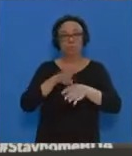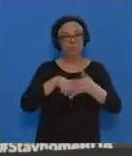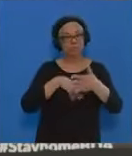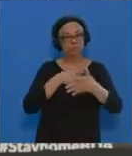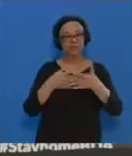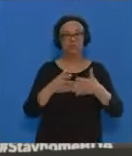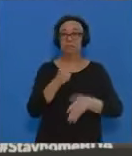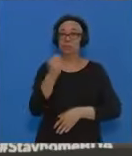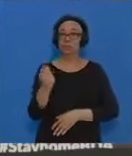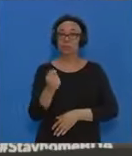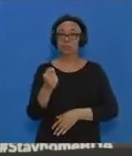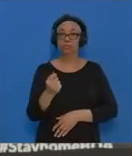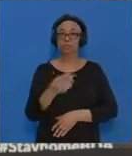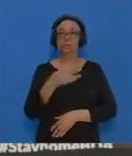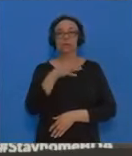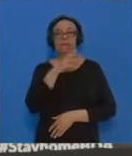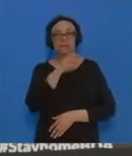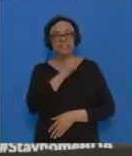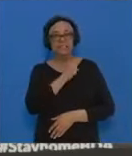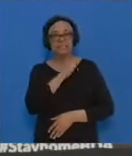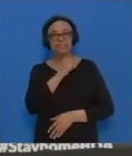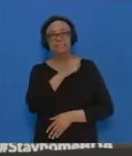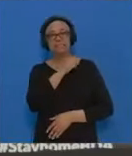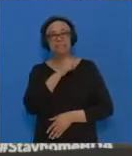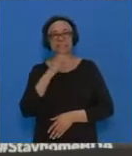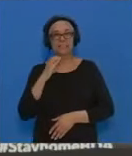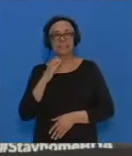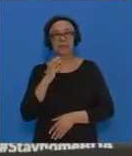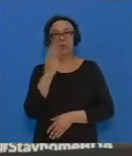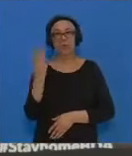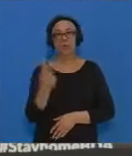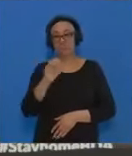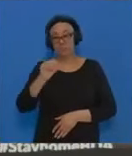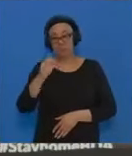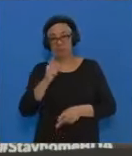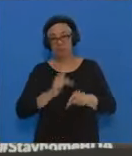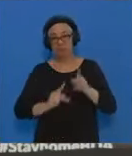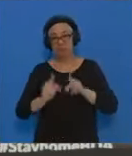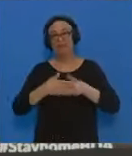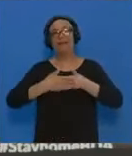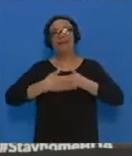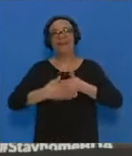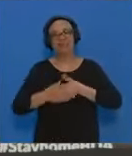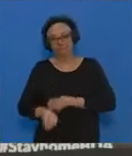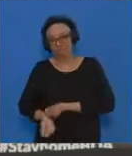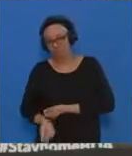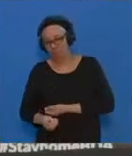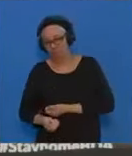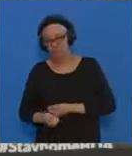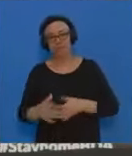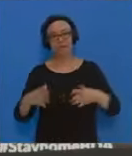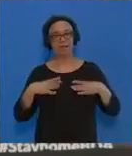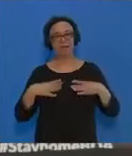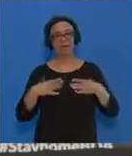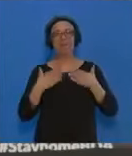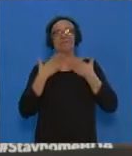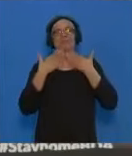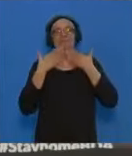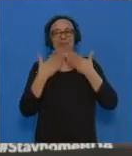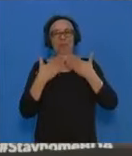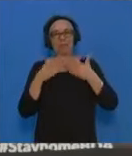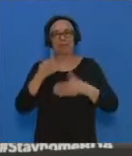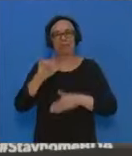for seniors and Wednesdays for everyone else after the Cup Match Holiday. So, want to say thank you to the Lindos